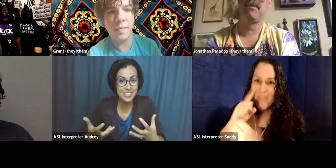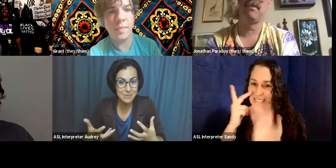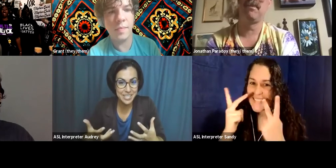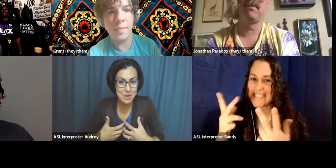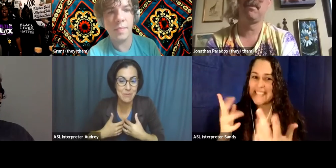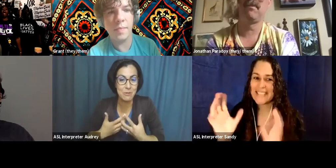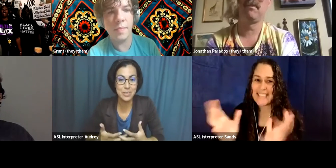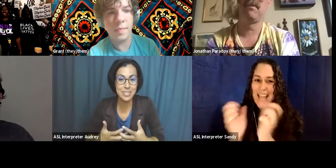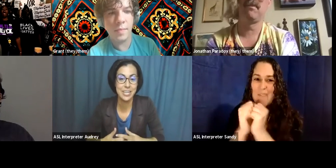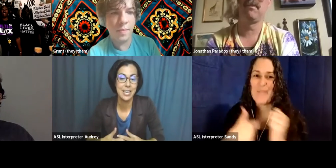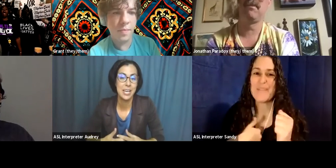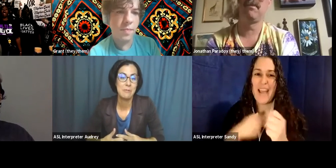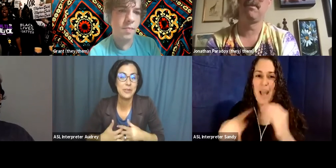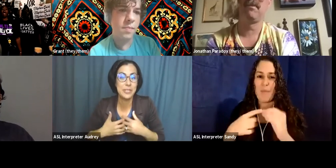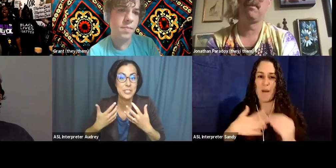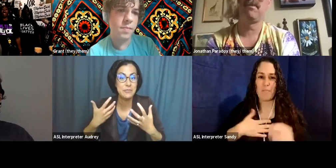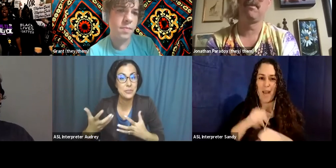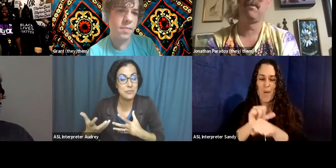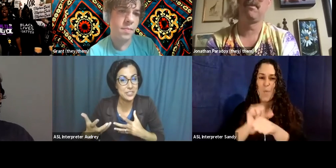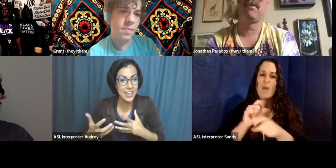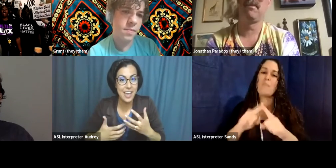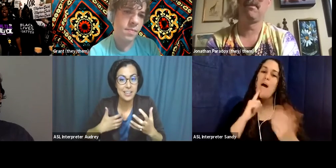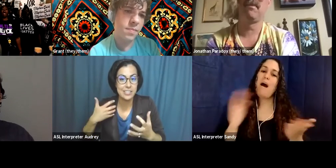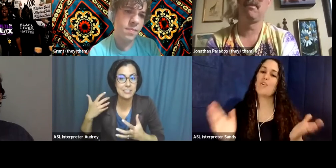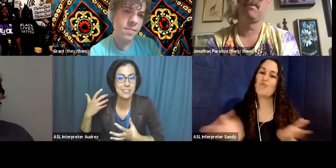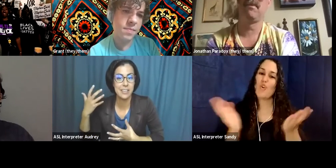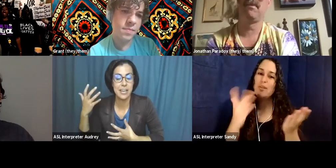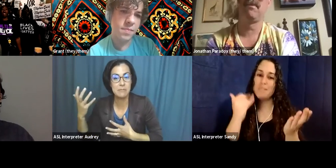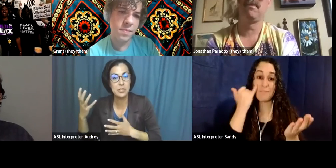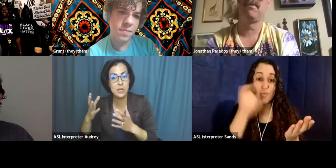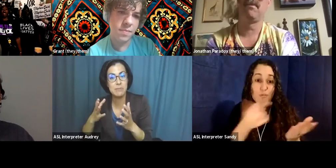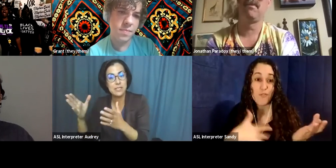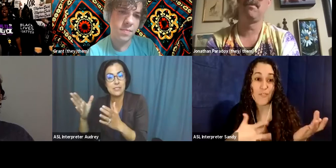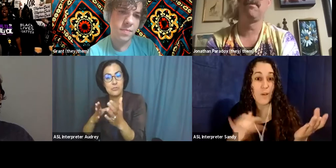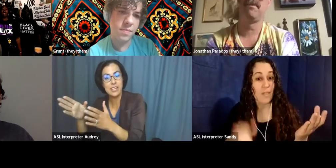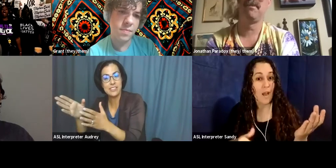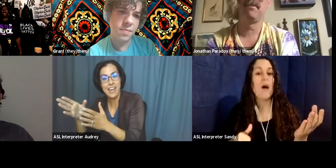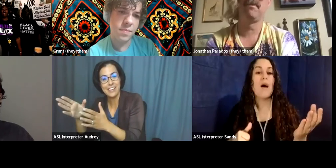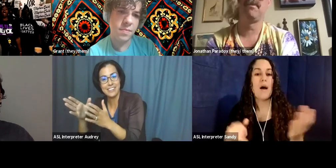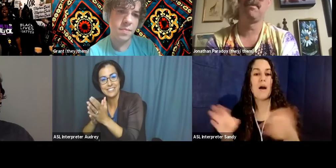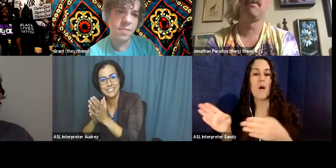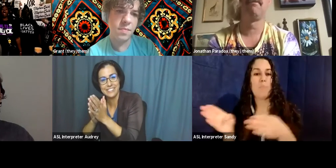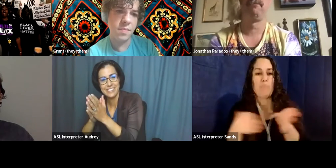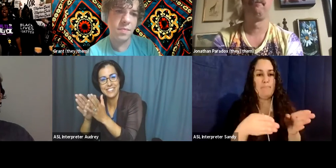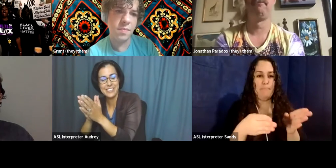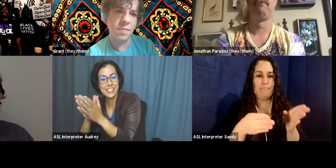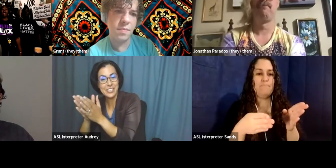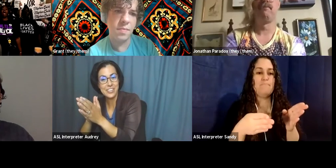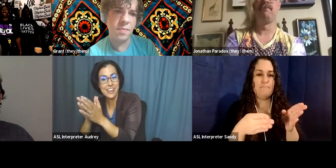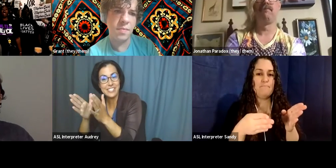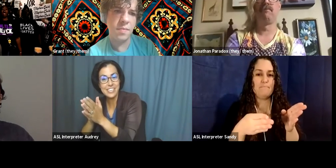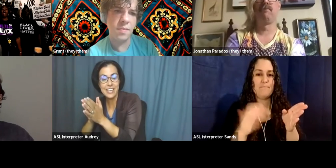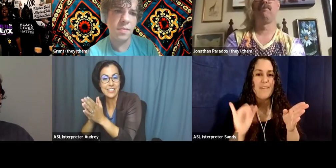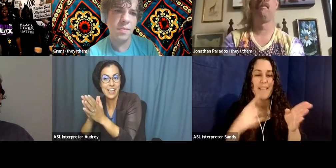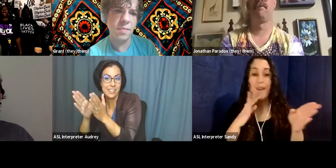want to talk to me about my work. But I encourage you if you feel that, um, to maybe direct that, that